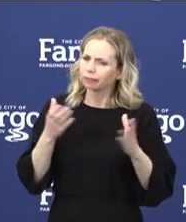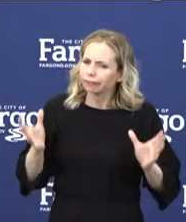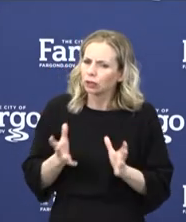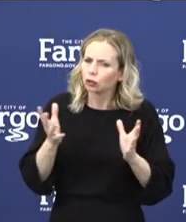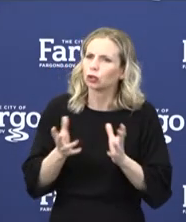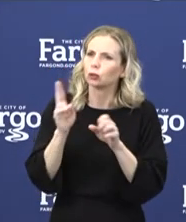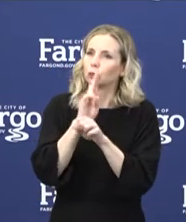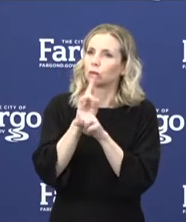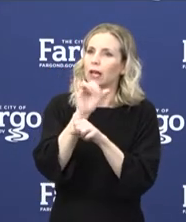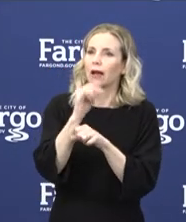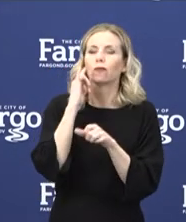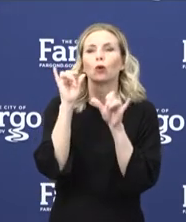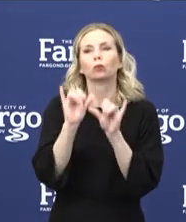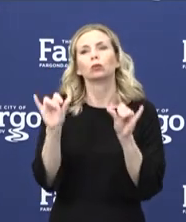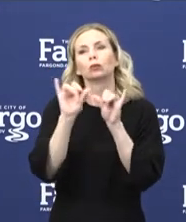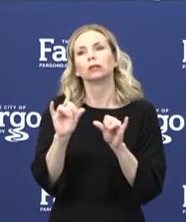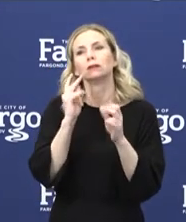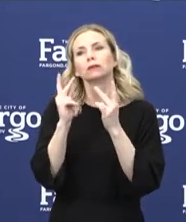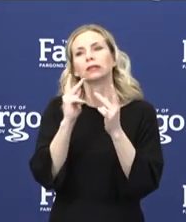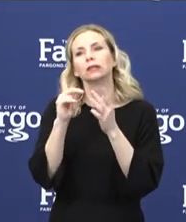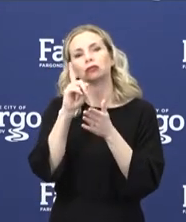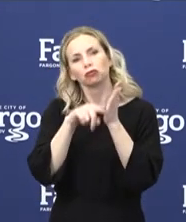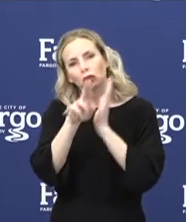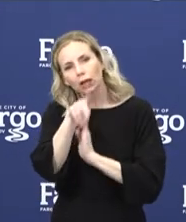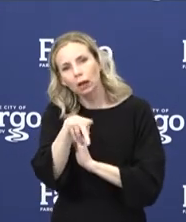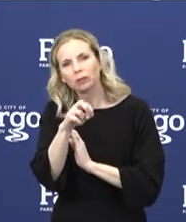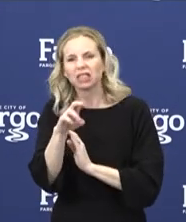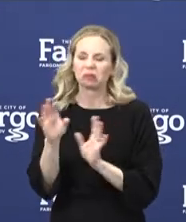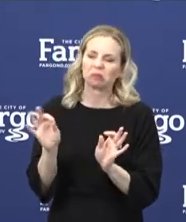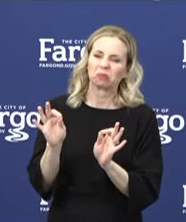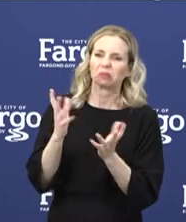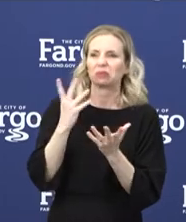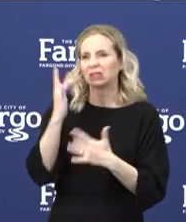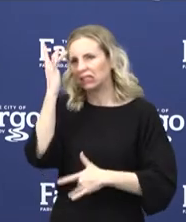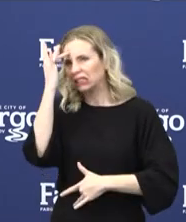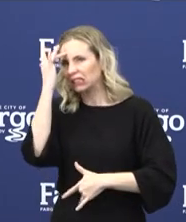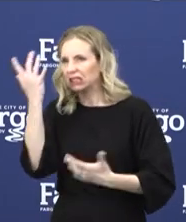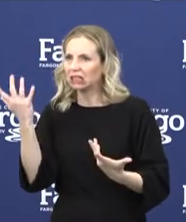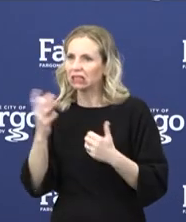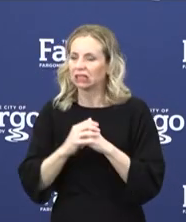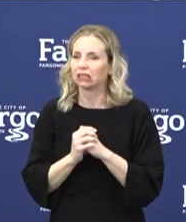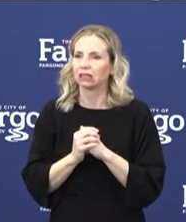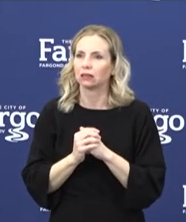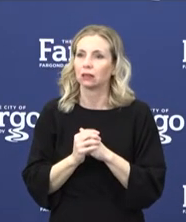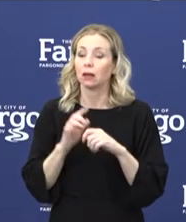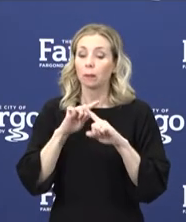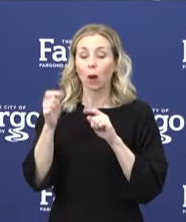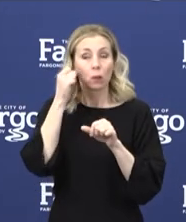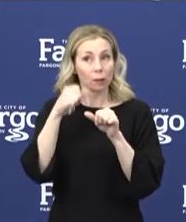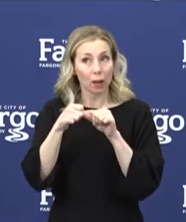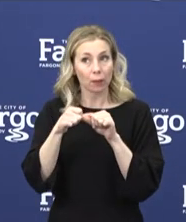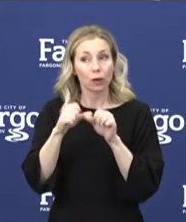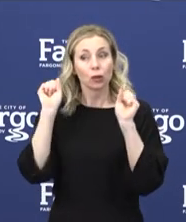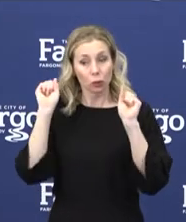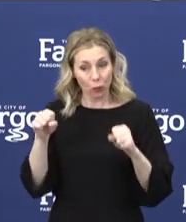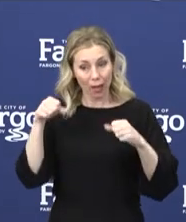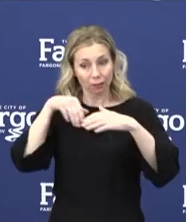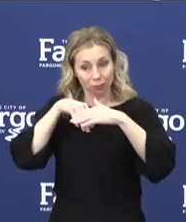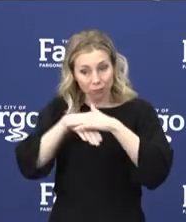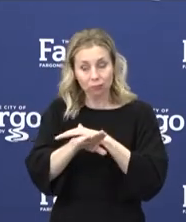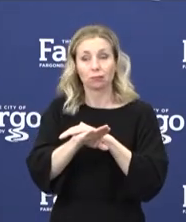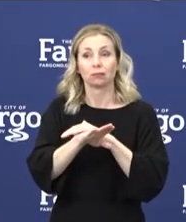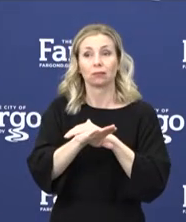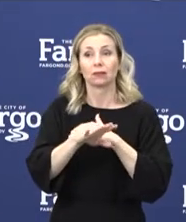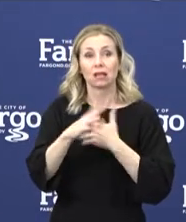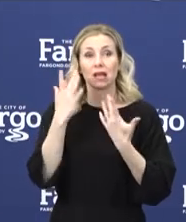routine visits, checkups and minor illnesses. But we want to remind everyone that in-person visits are available by appointment